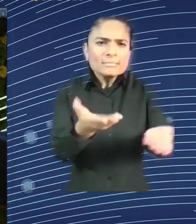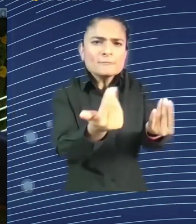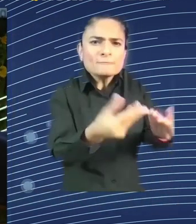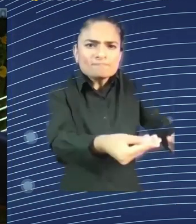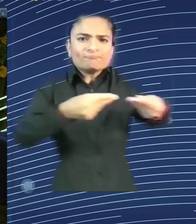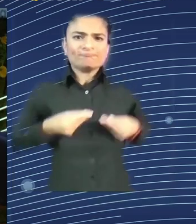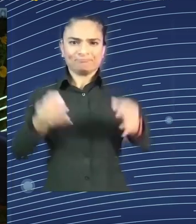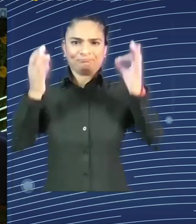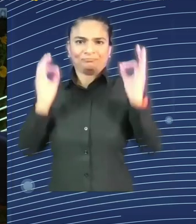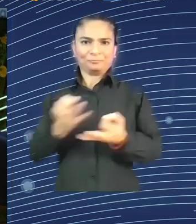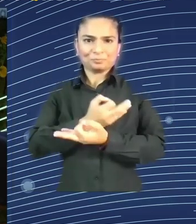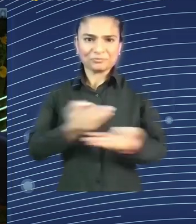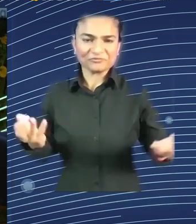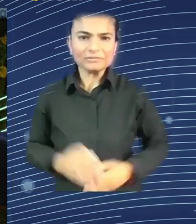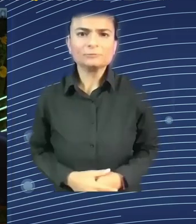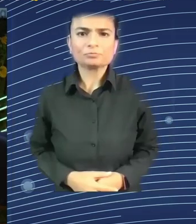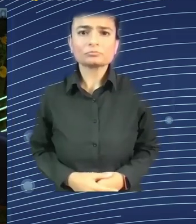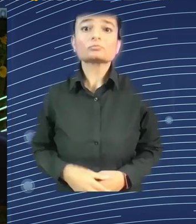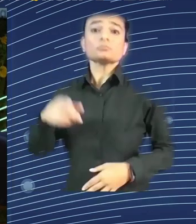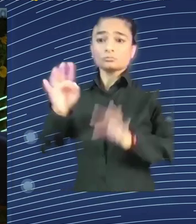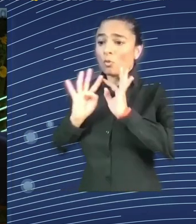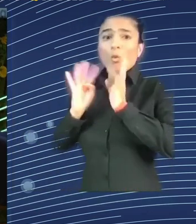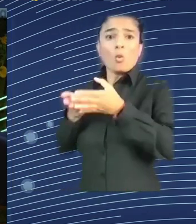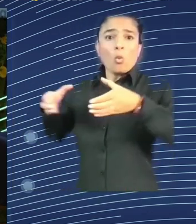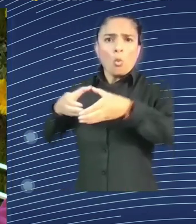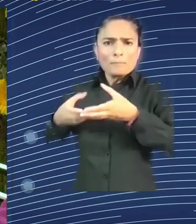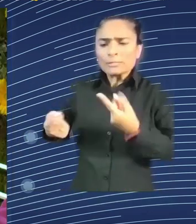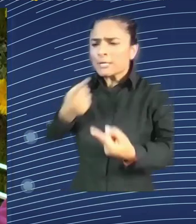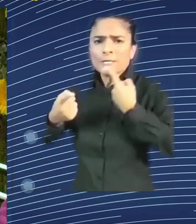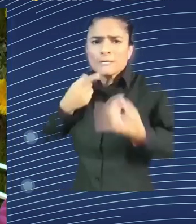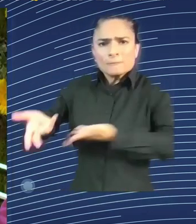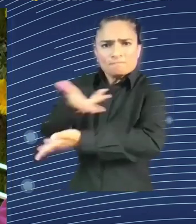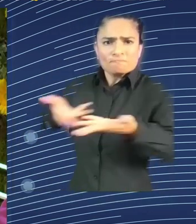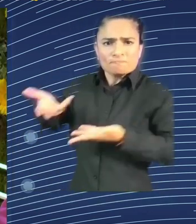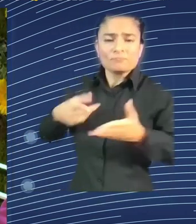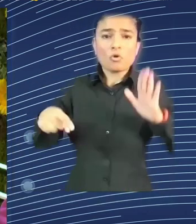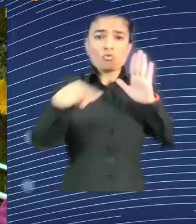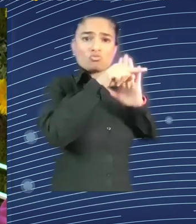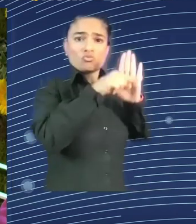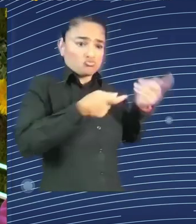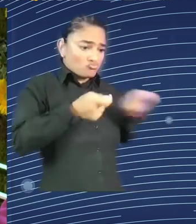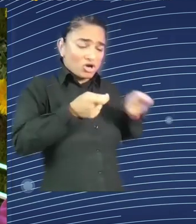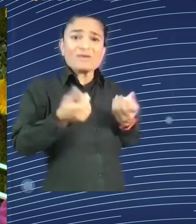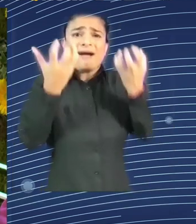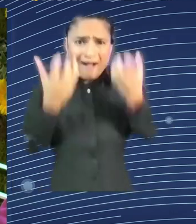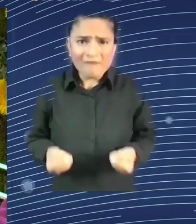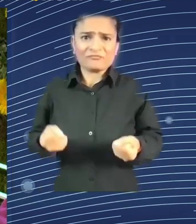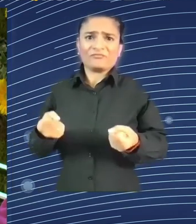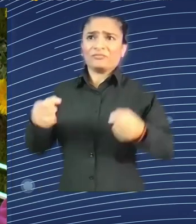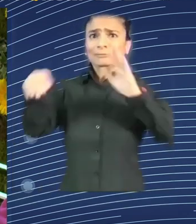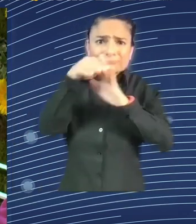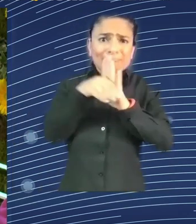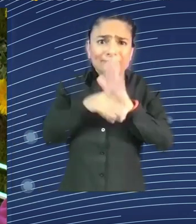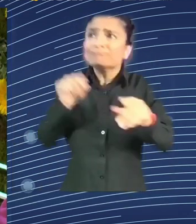the incredible speed of technology. How on earth, given the democratic and bureaucratic